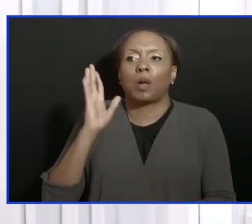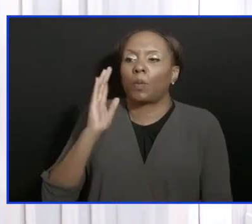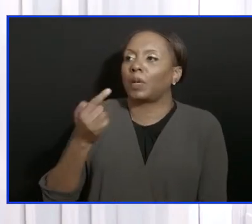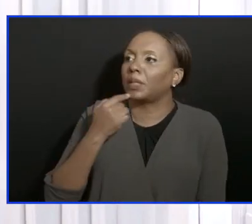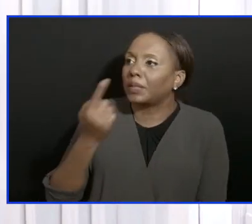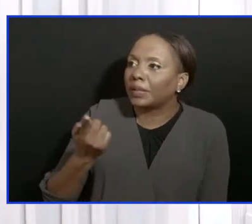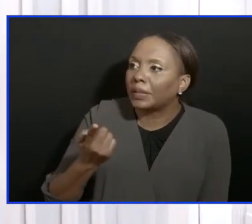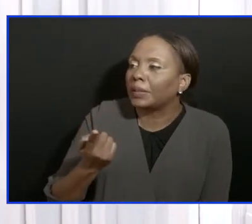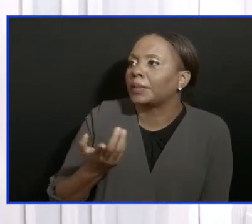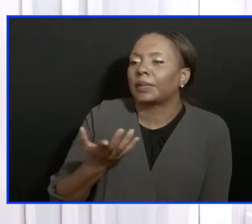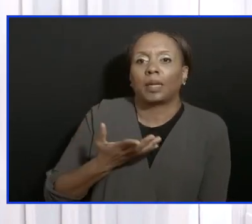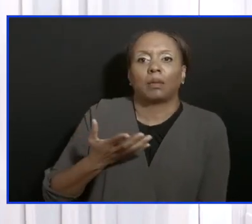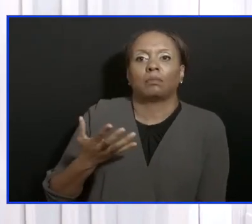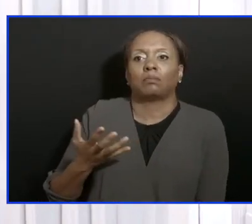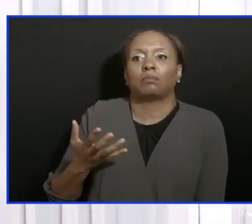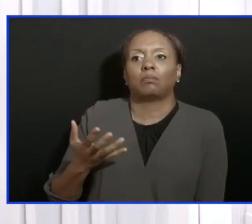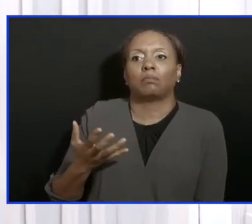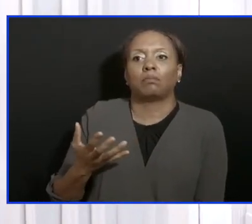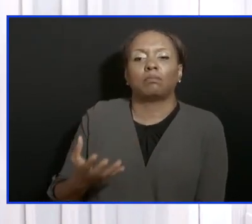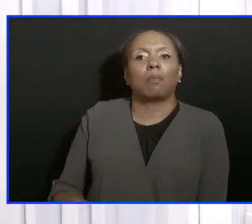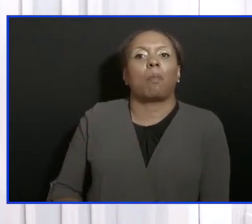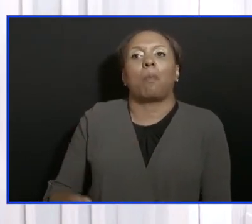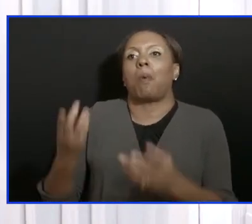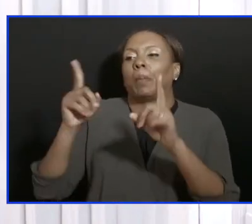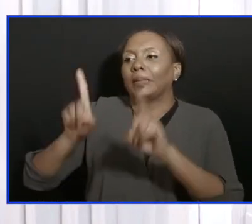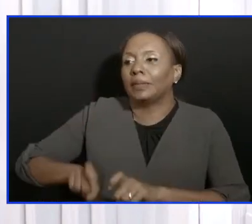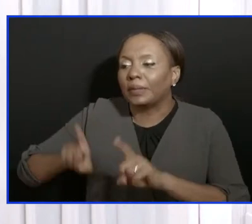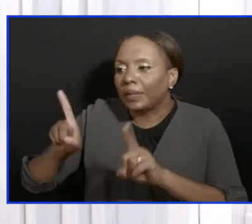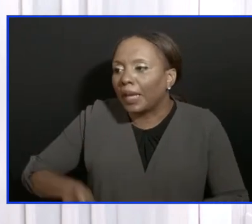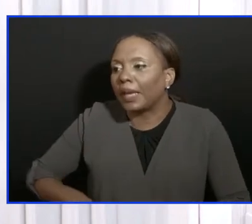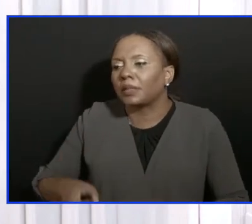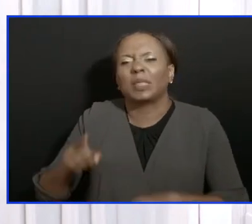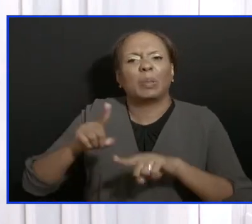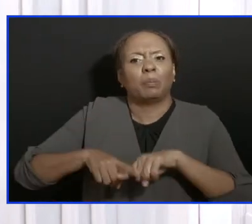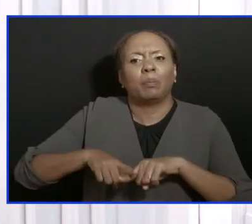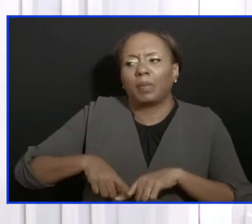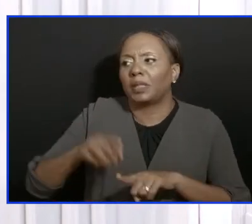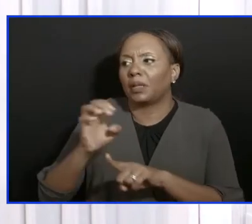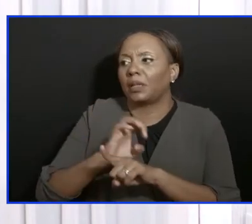arena within which the person is functioning or operating.